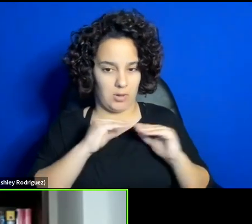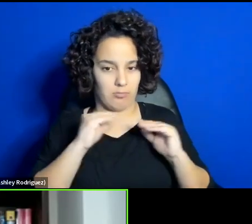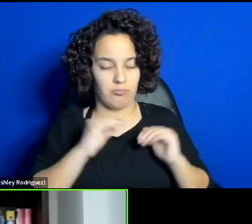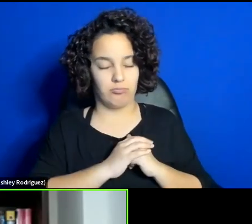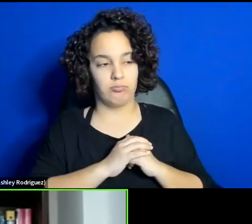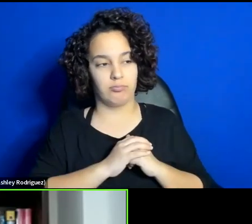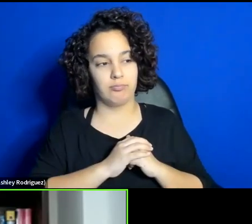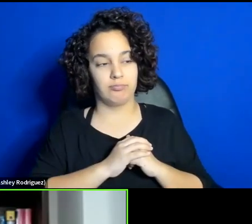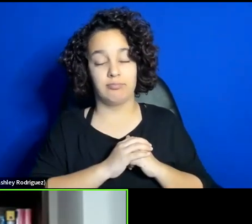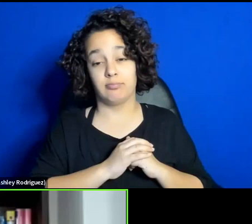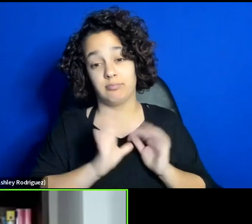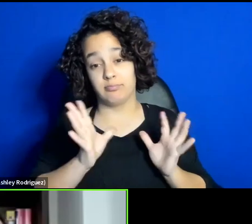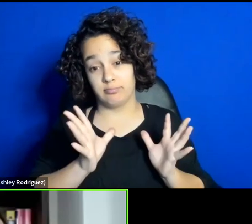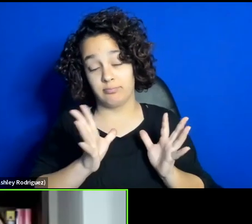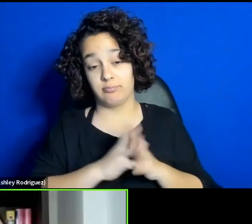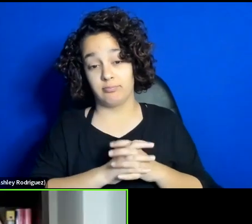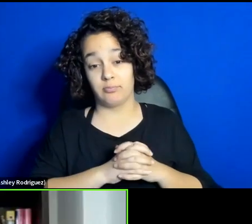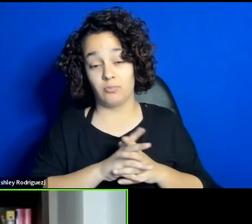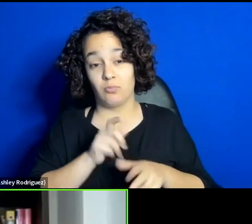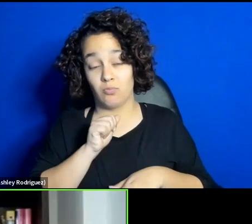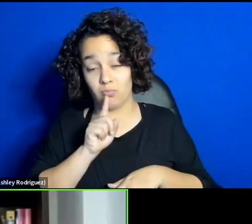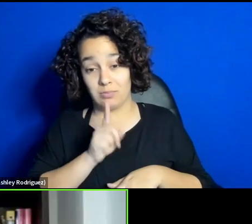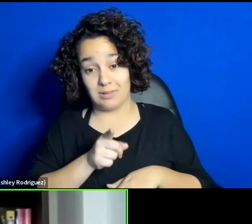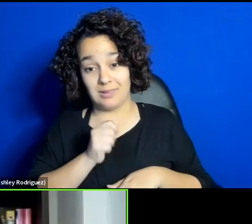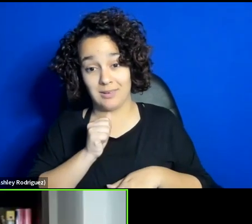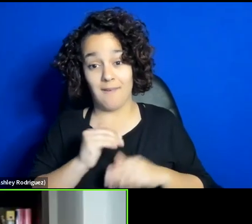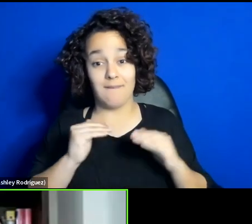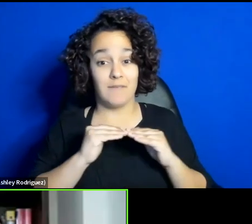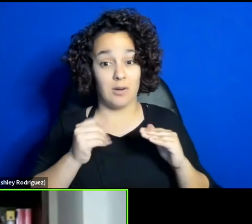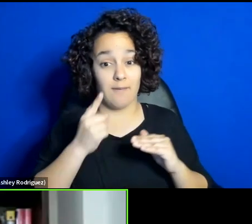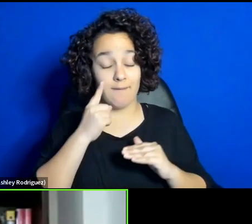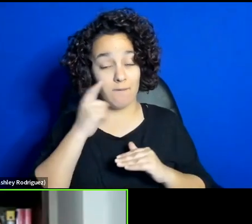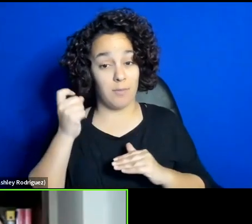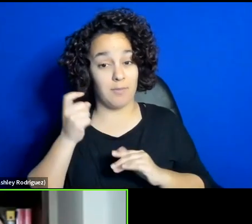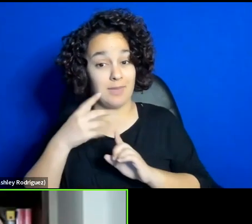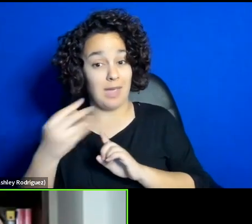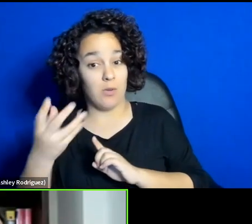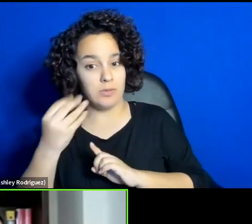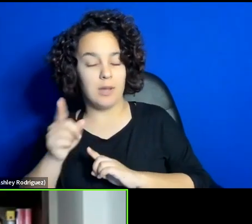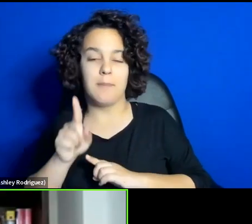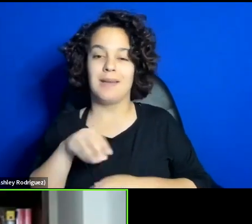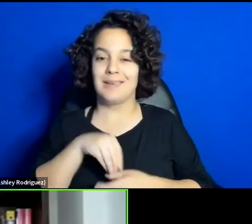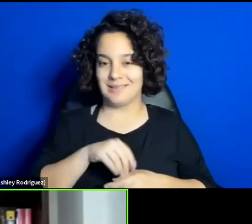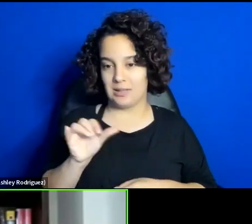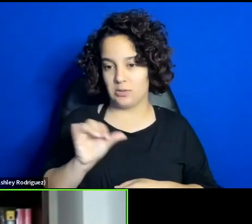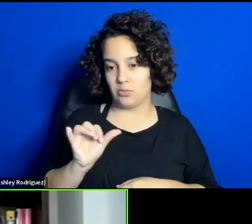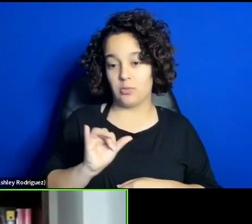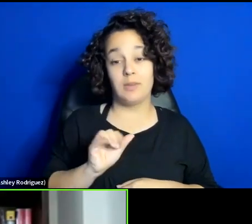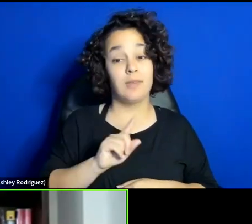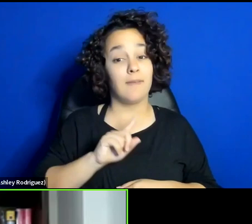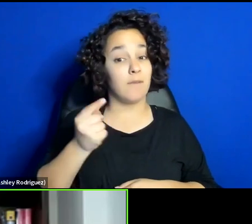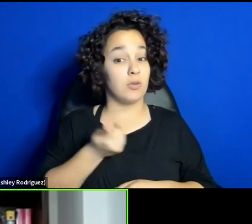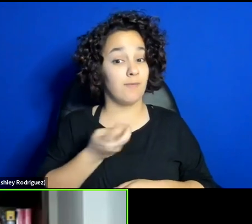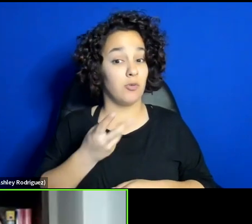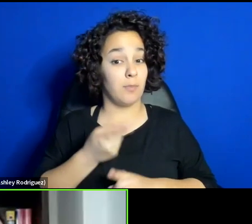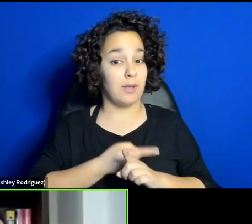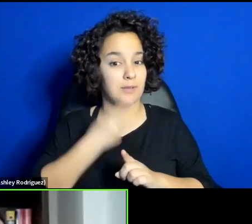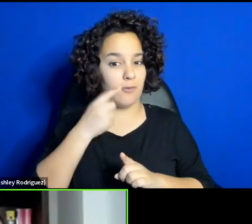unfair. And it's unfair. And the outside. It's unfair from the inside too, because in the first few months of the uprising,